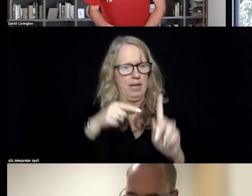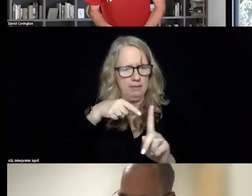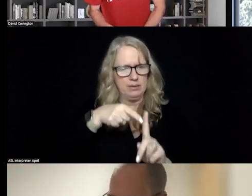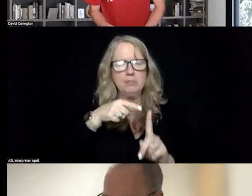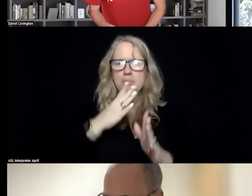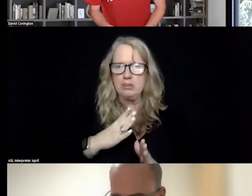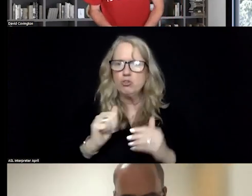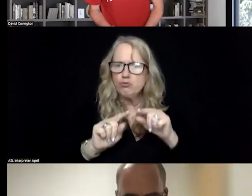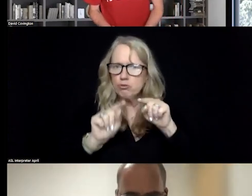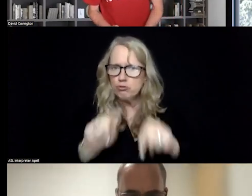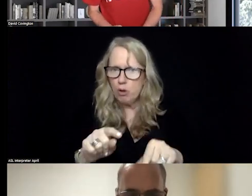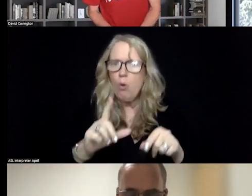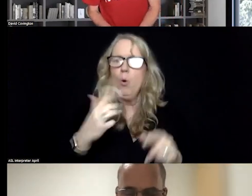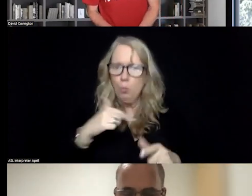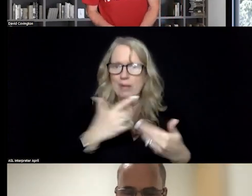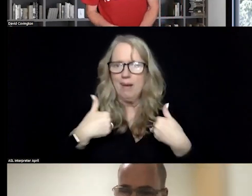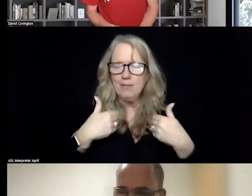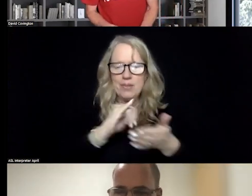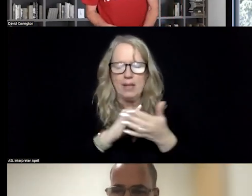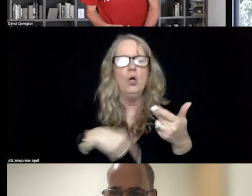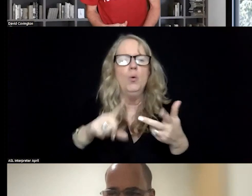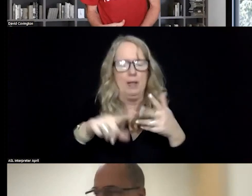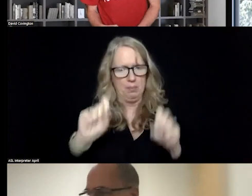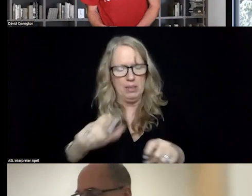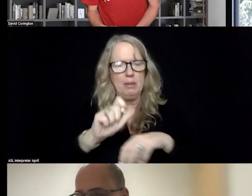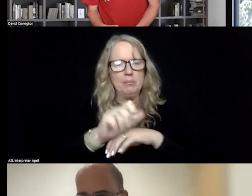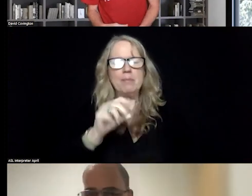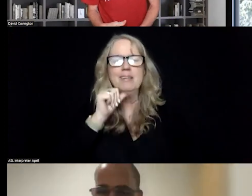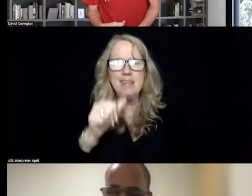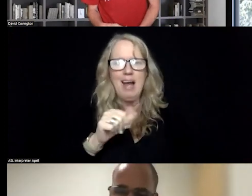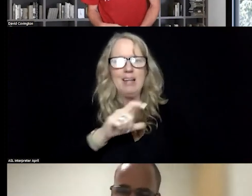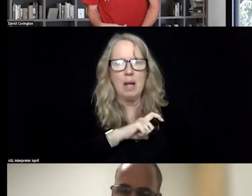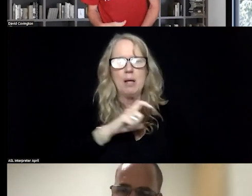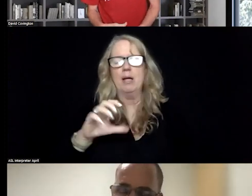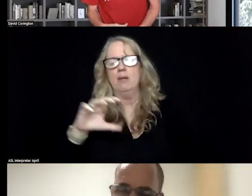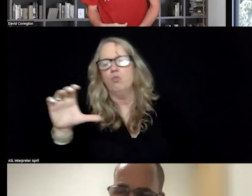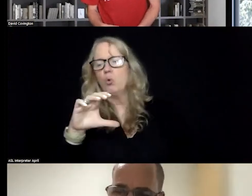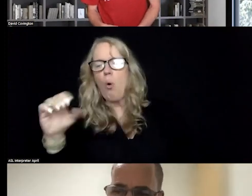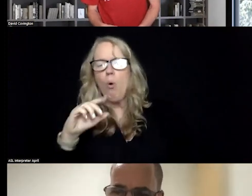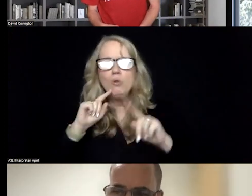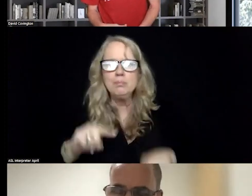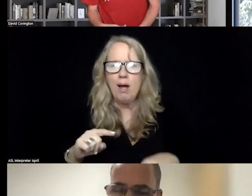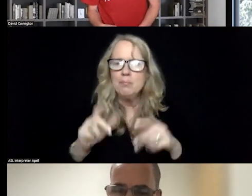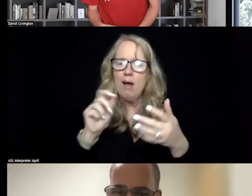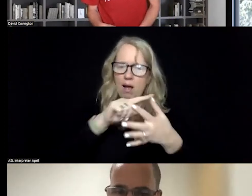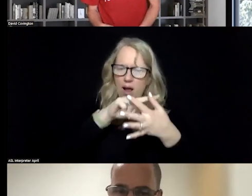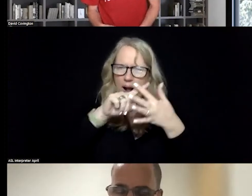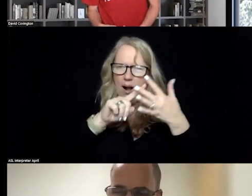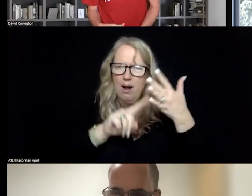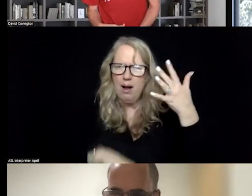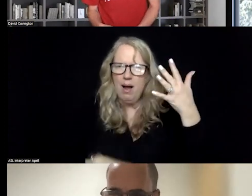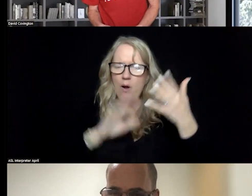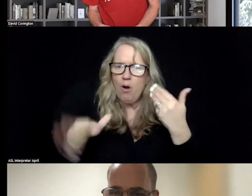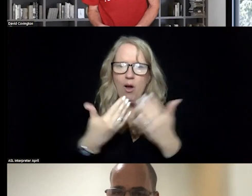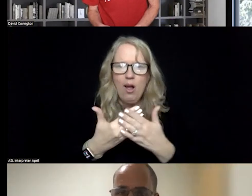and patrol to go out and respond. We have the ability to send out non-law enforcement embedded co-response, but every one of those has